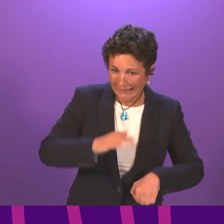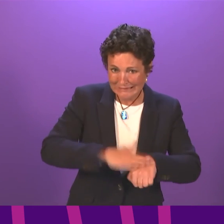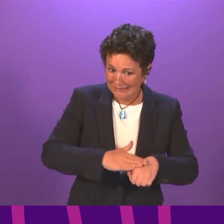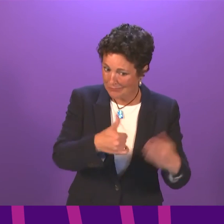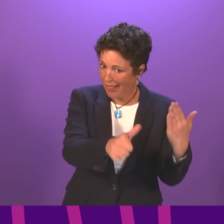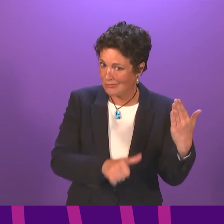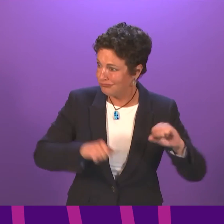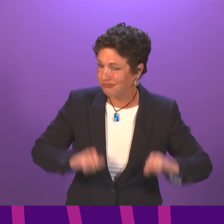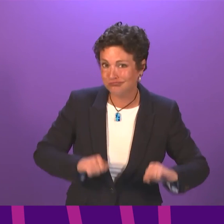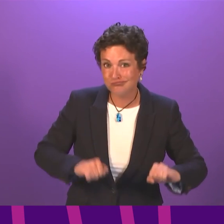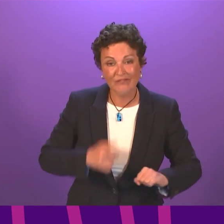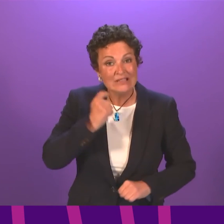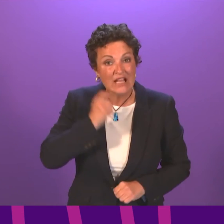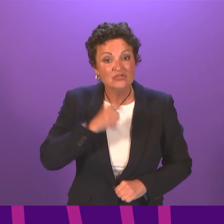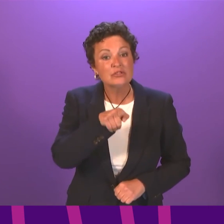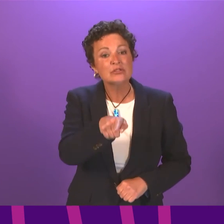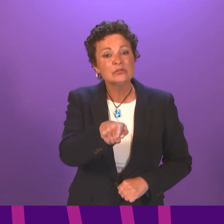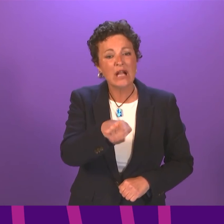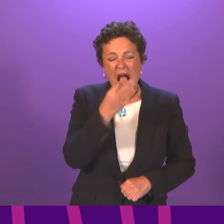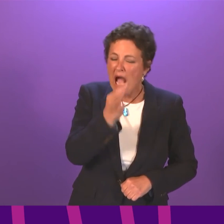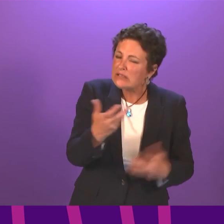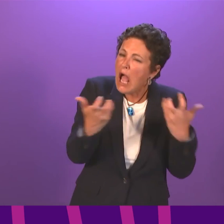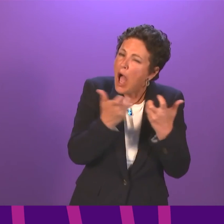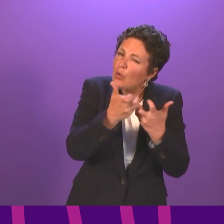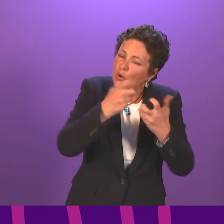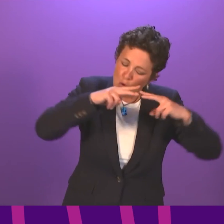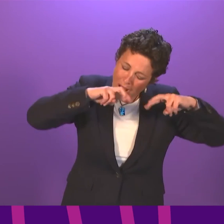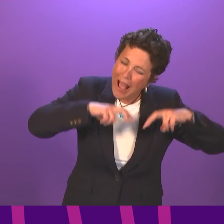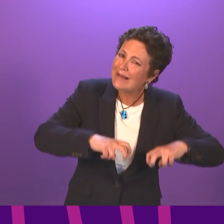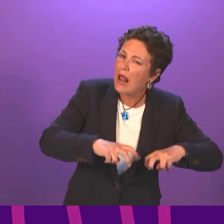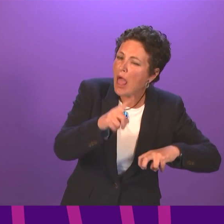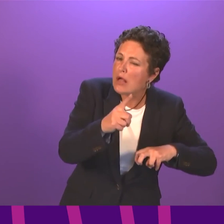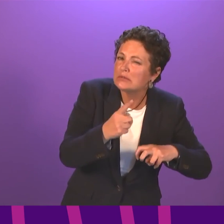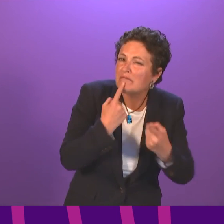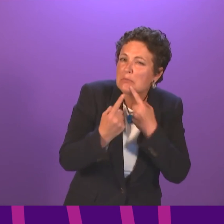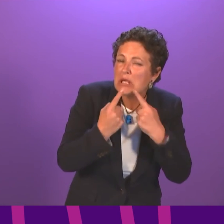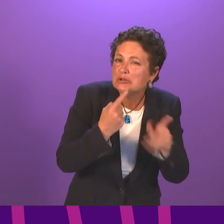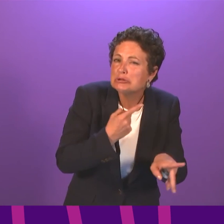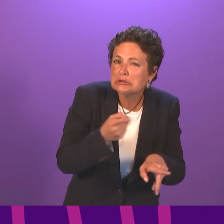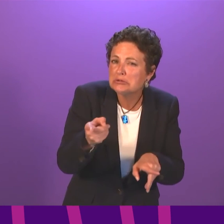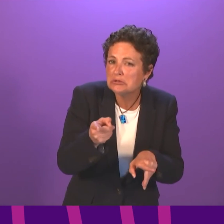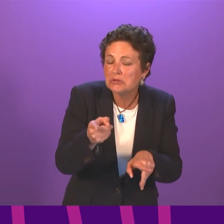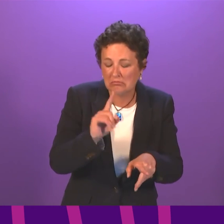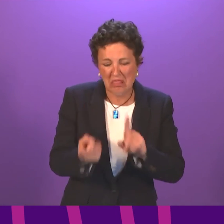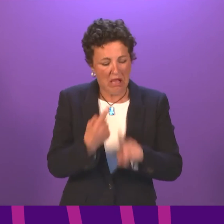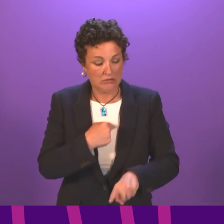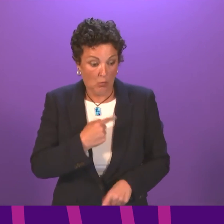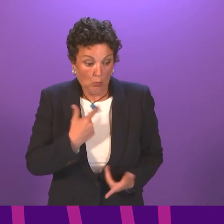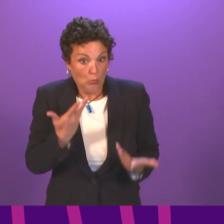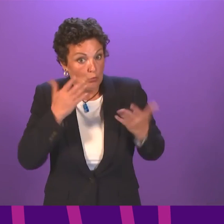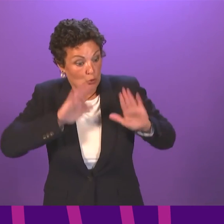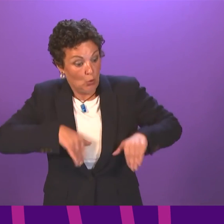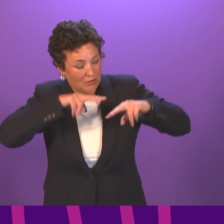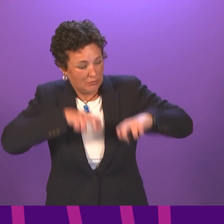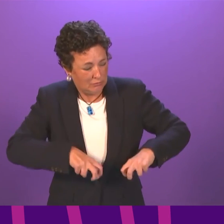them. And the answer was, it doesn't. Dentists have warned of years and years of delays. So, given that dental